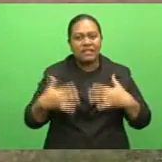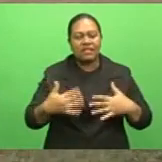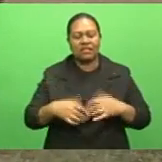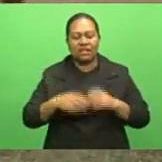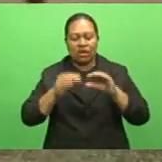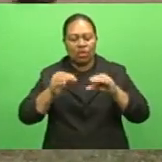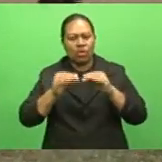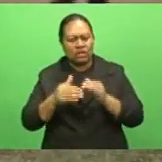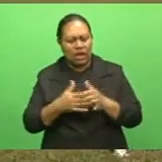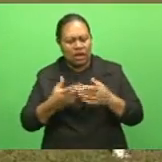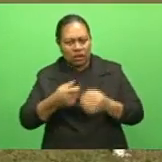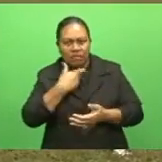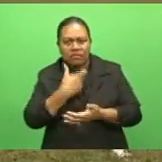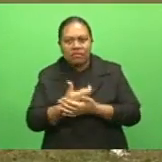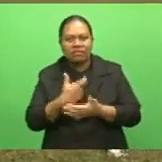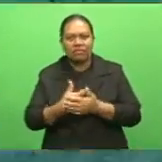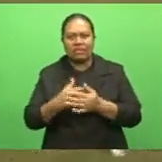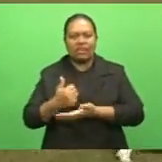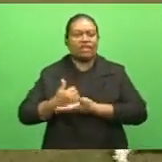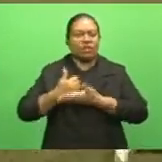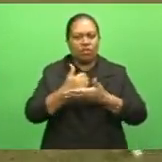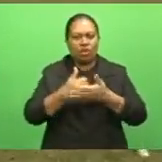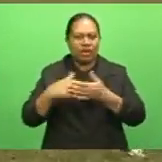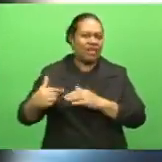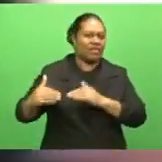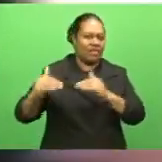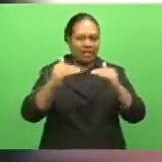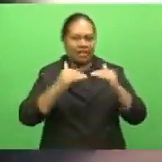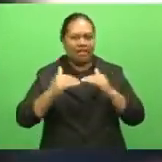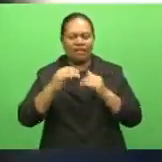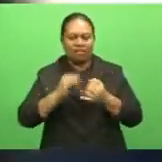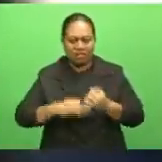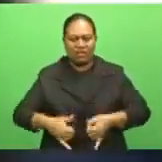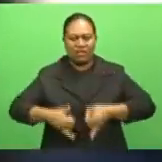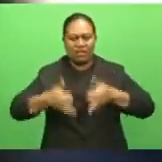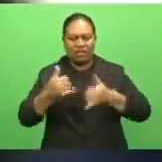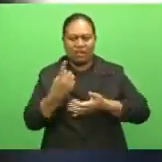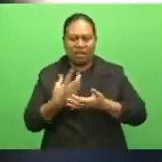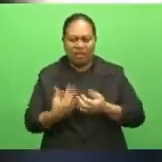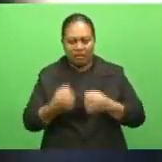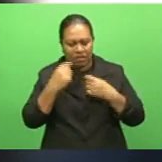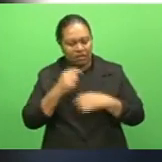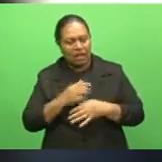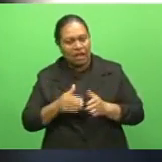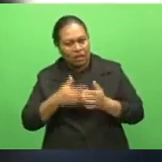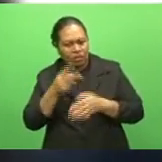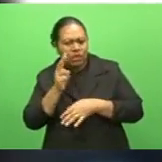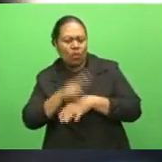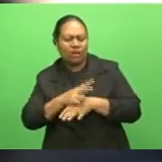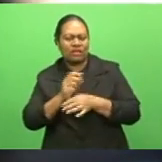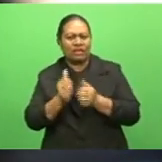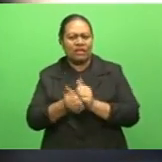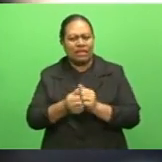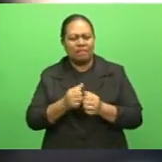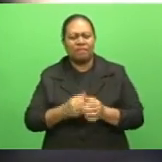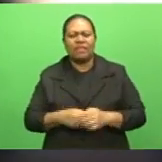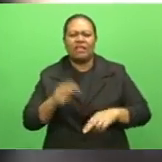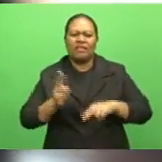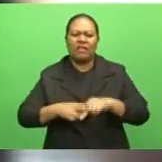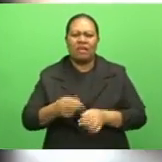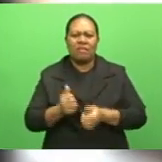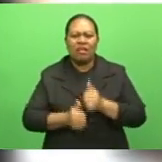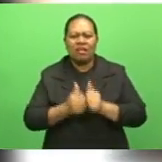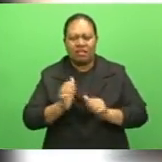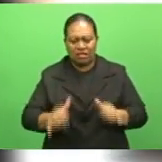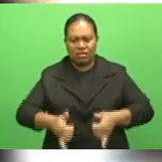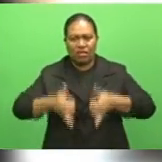level of competition and support shown in the Skipper Cup. I'm able to watch the Skipper Cup and the Fairbrother Trophy. So,